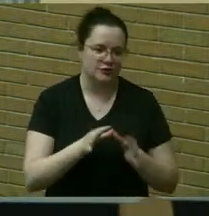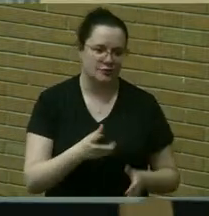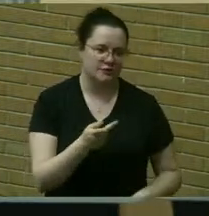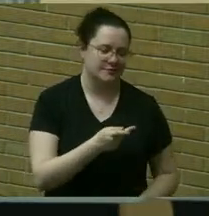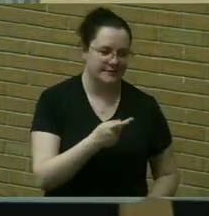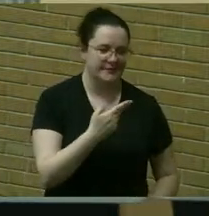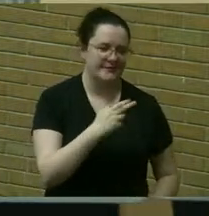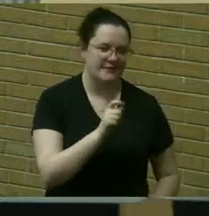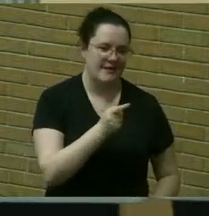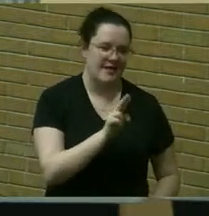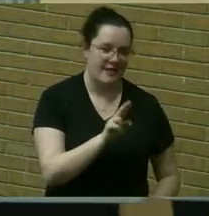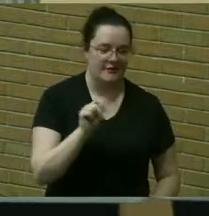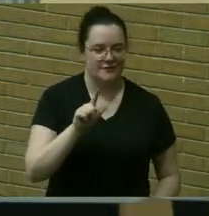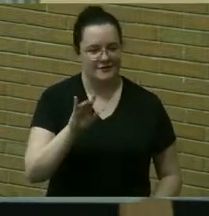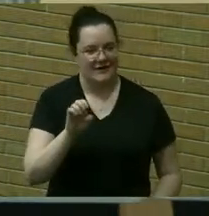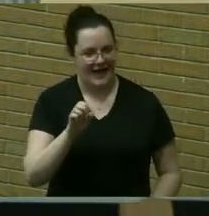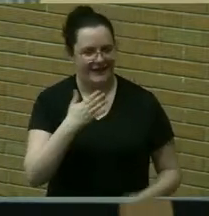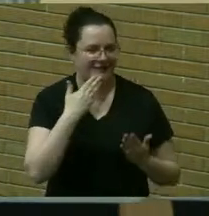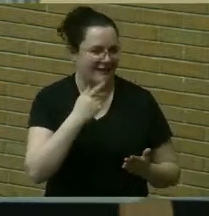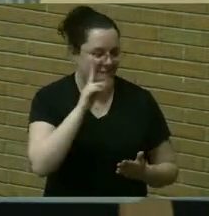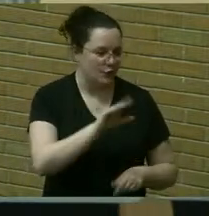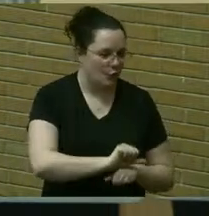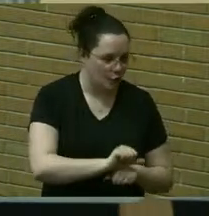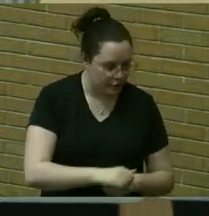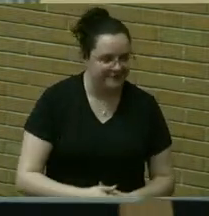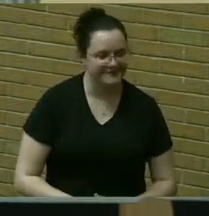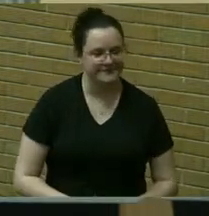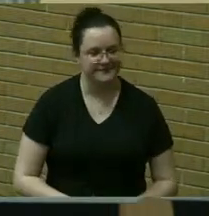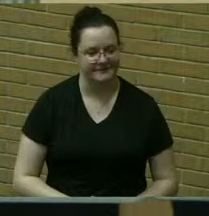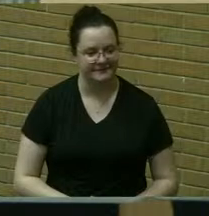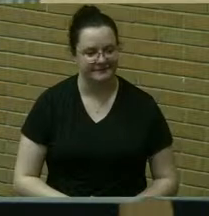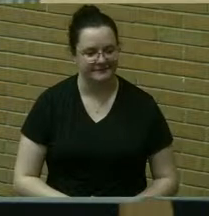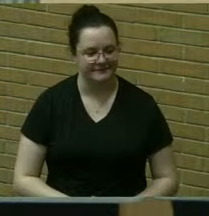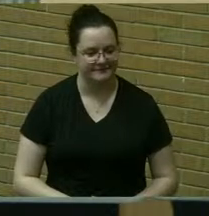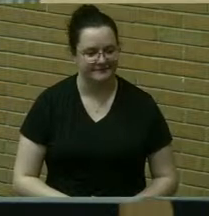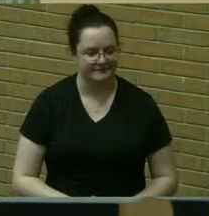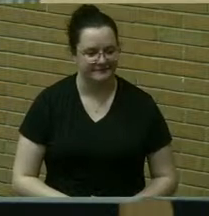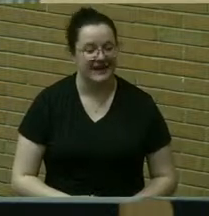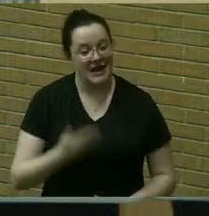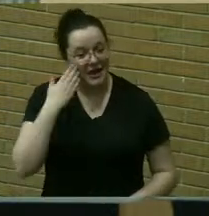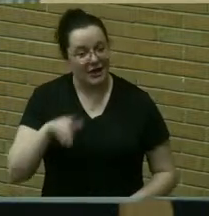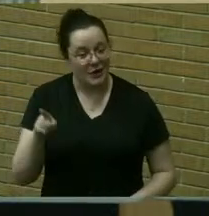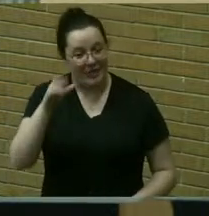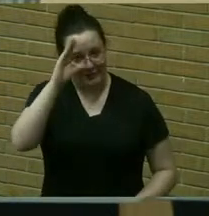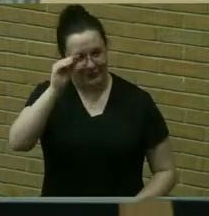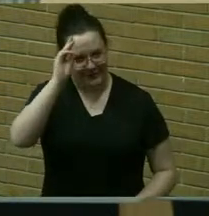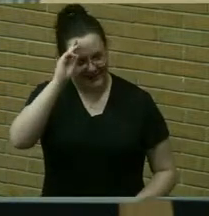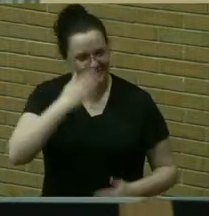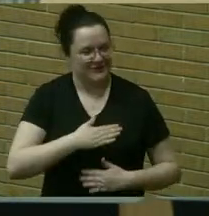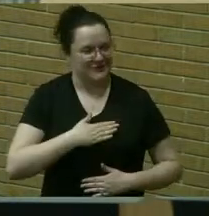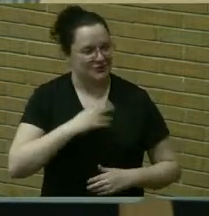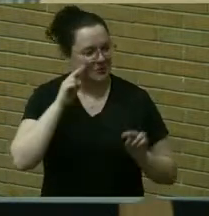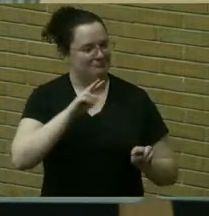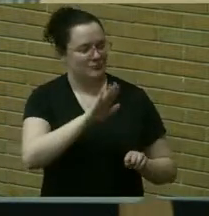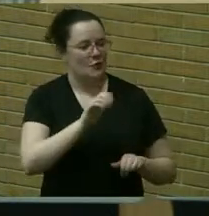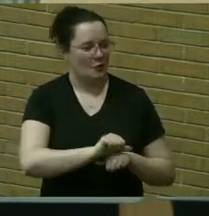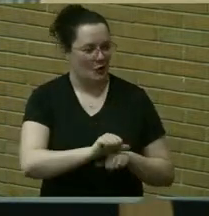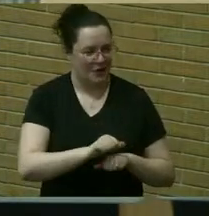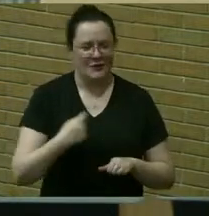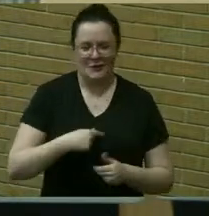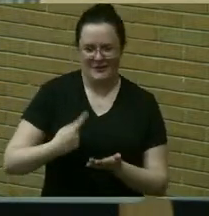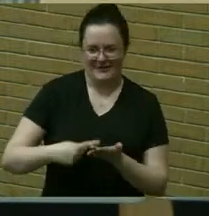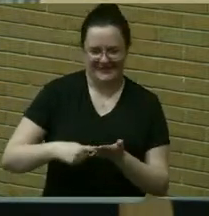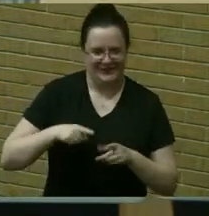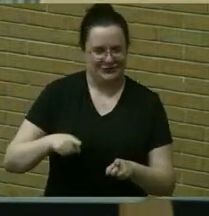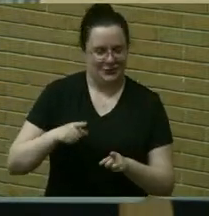and ally you do great work and i know the scouts enjoyed uh seeing your work tonight we talked about it as i met with them beforehand so thank